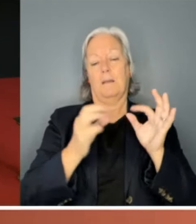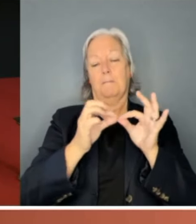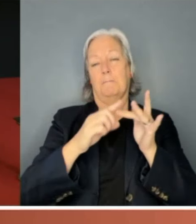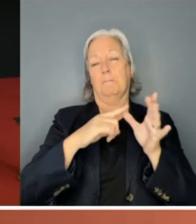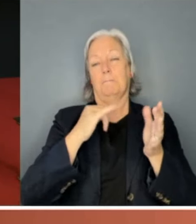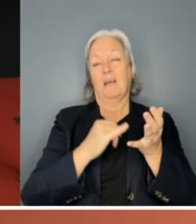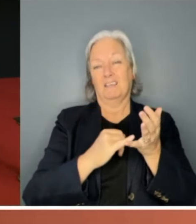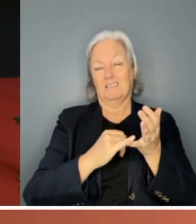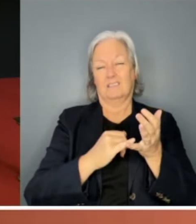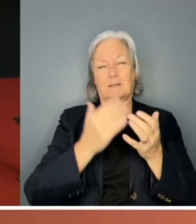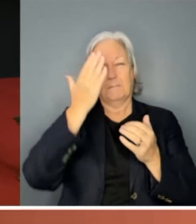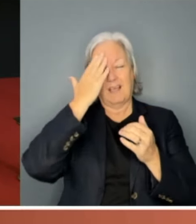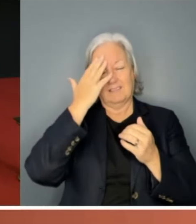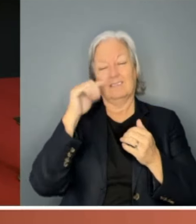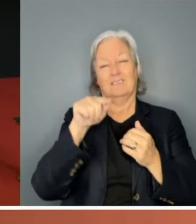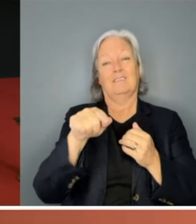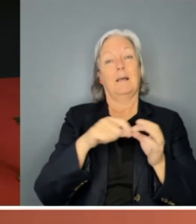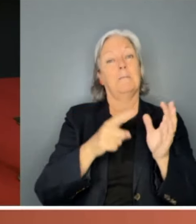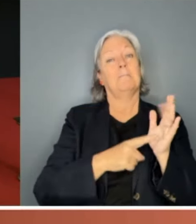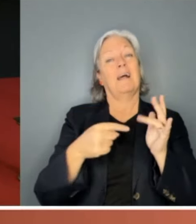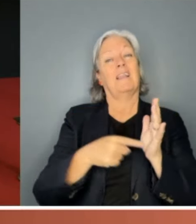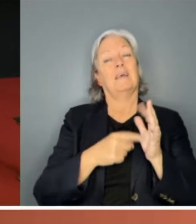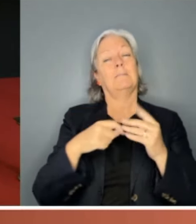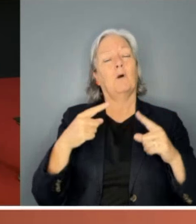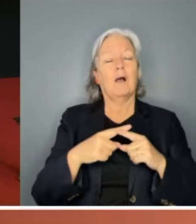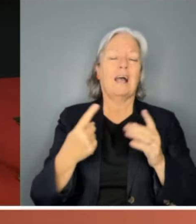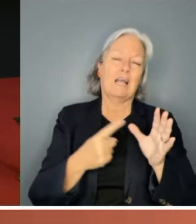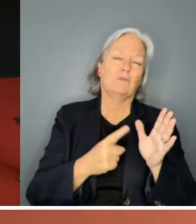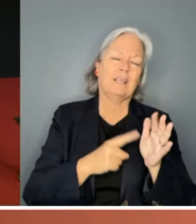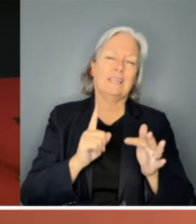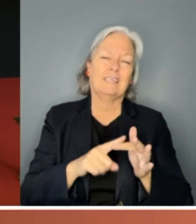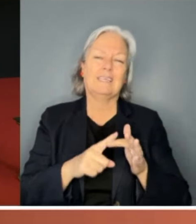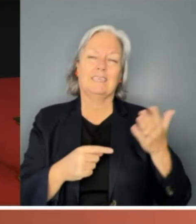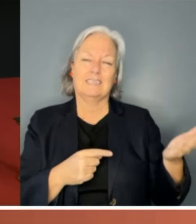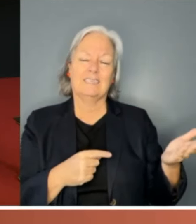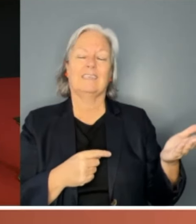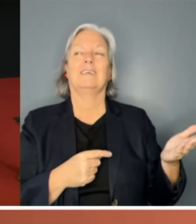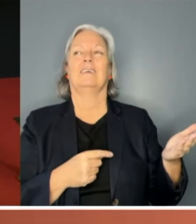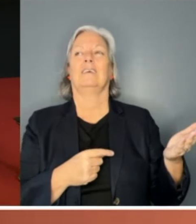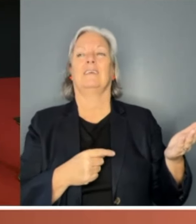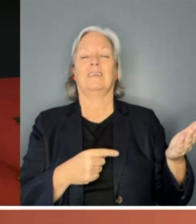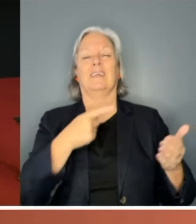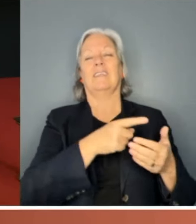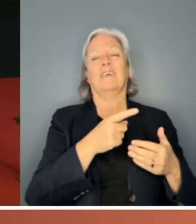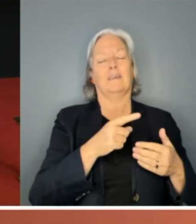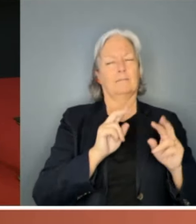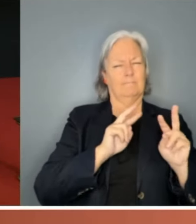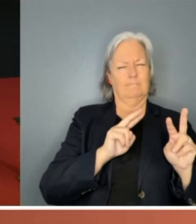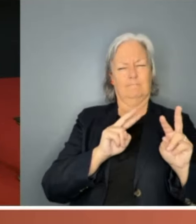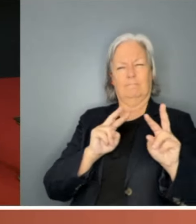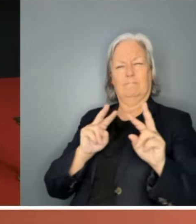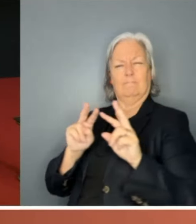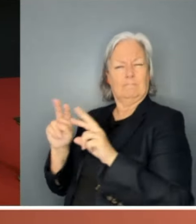And they, typical Andrew Lee, who's quite a nerd about these things, they had examined every single election